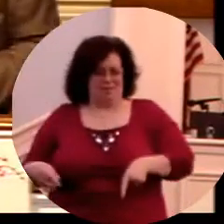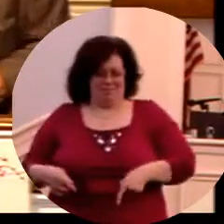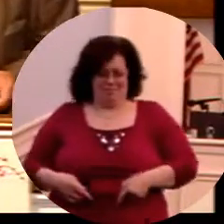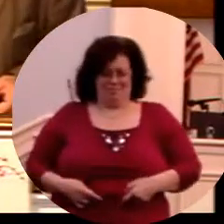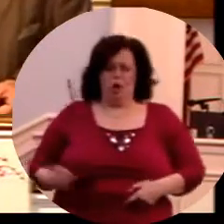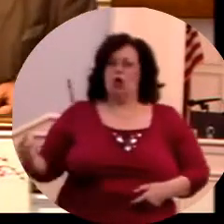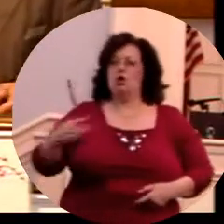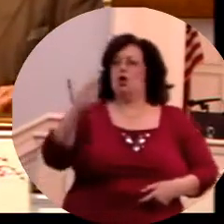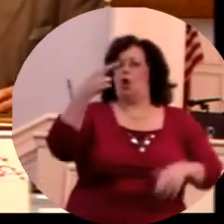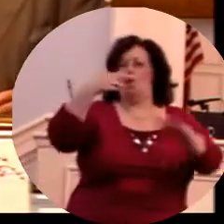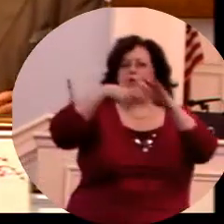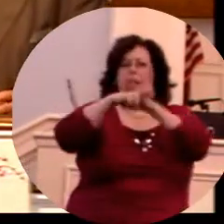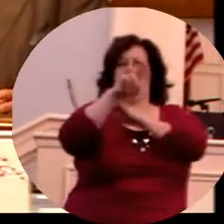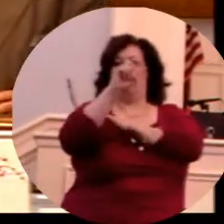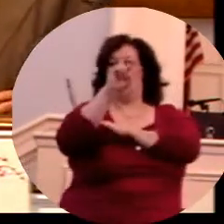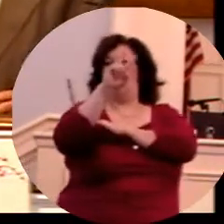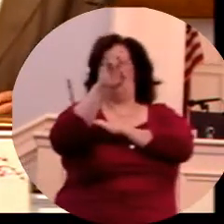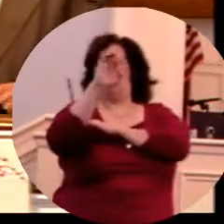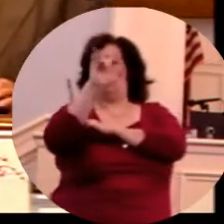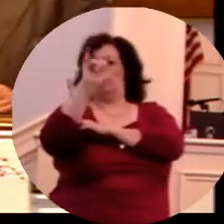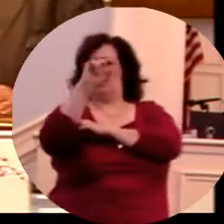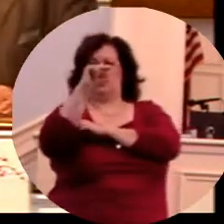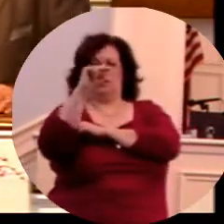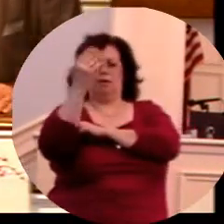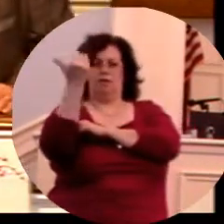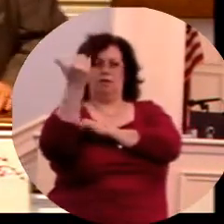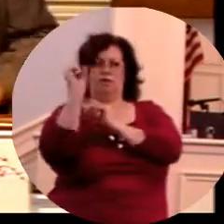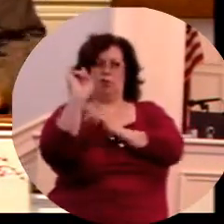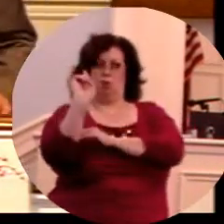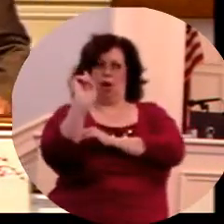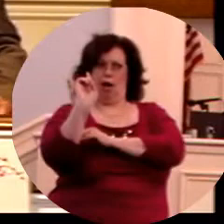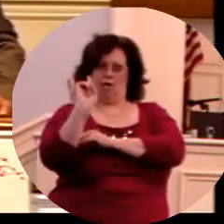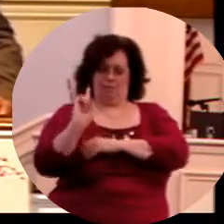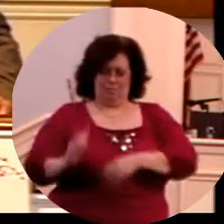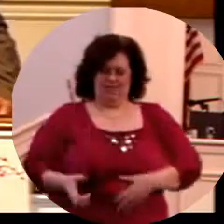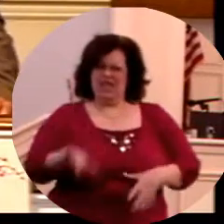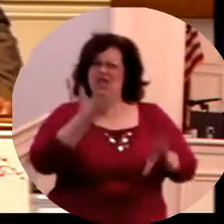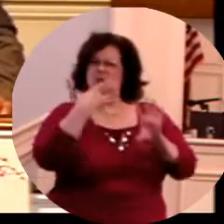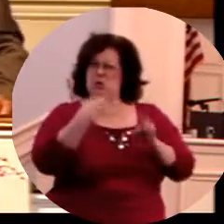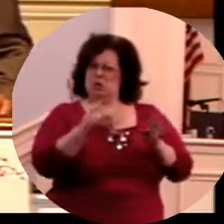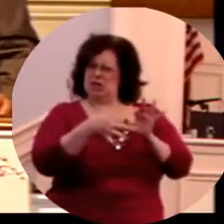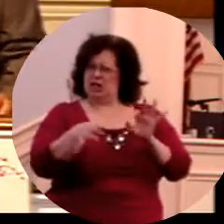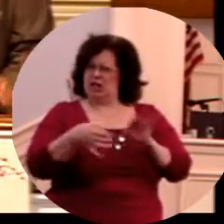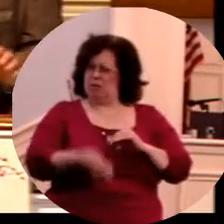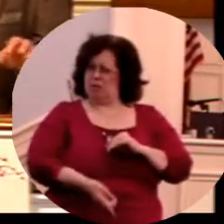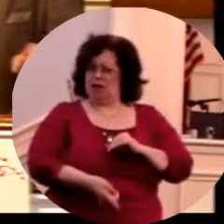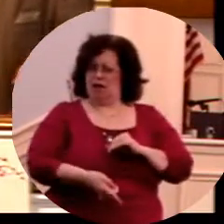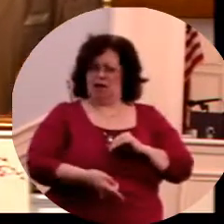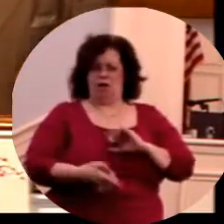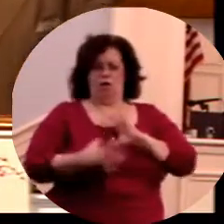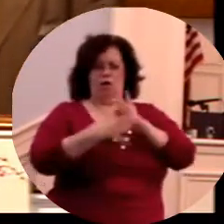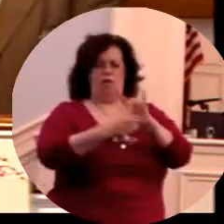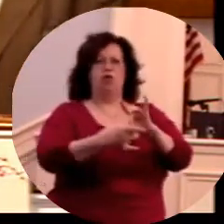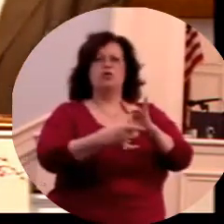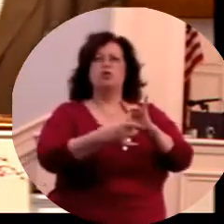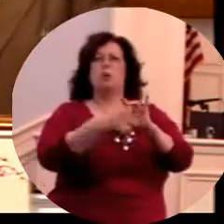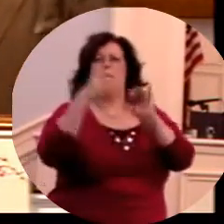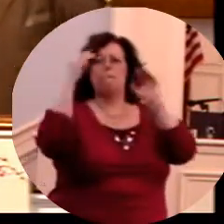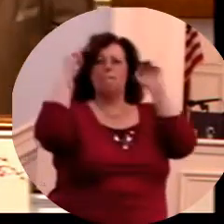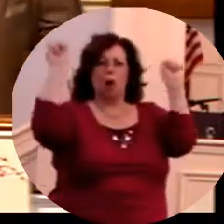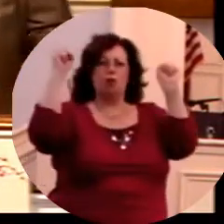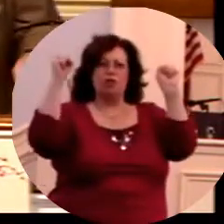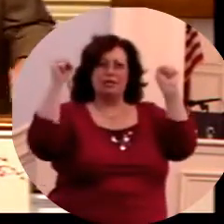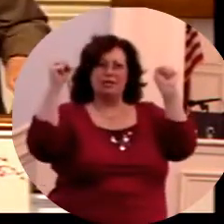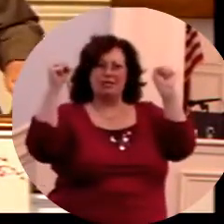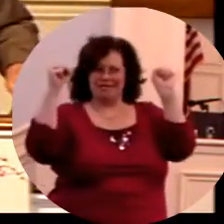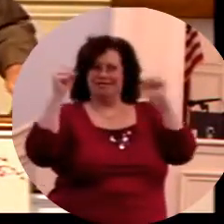with me to Revelation 15 and verse number 1, again we have an interesting statement about Moses